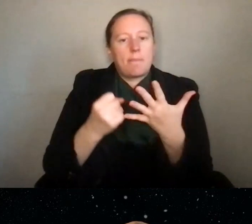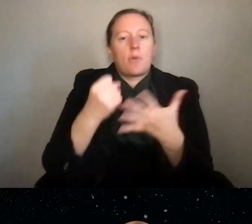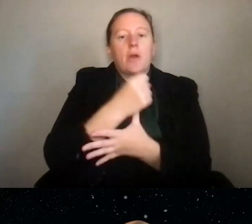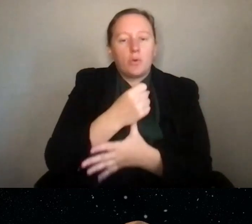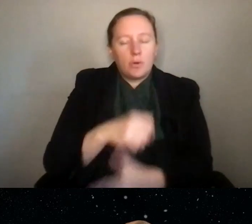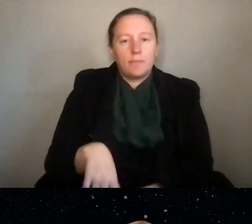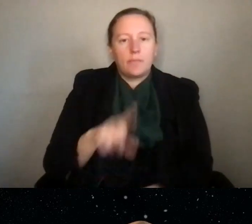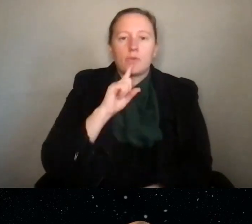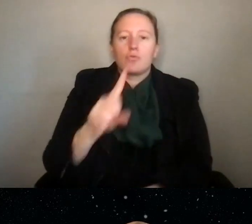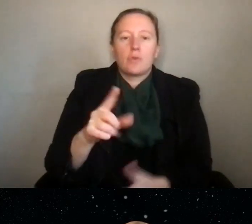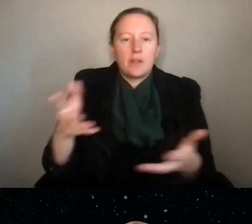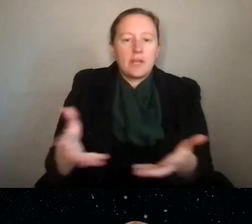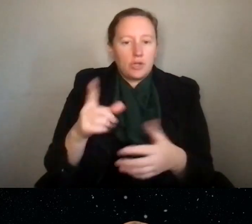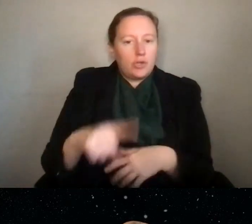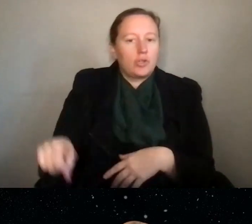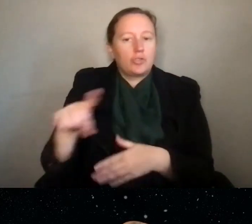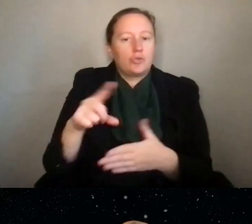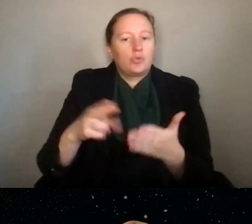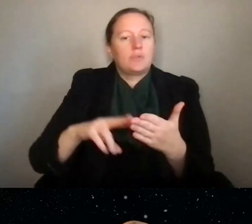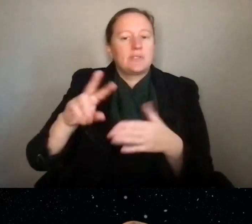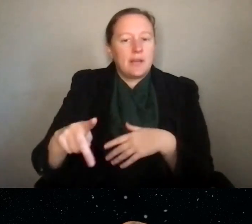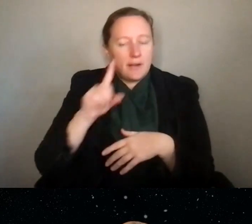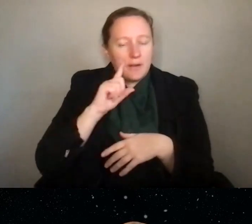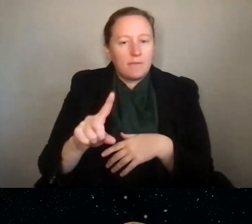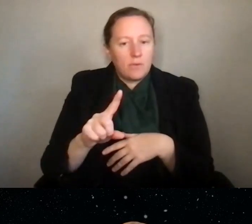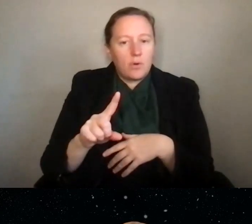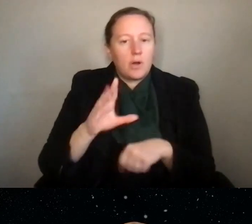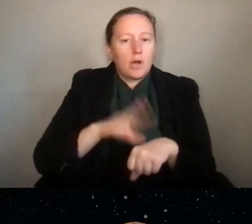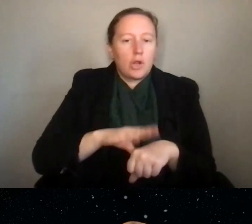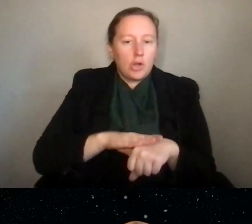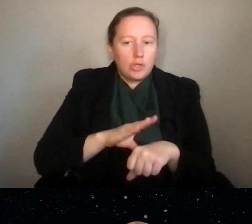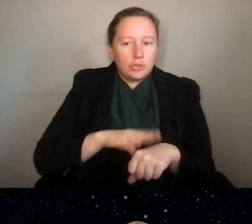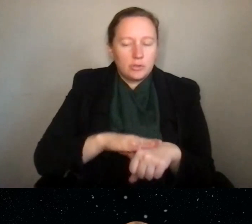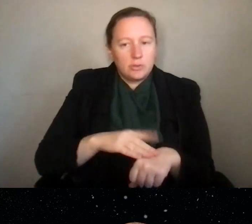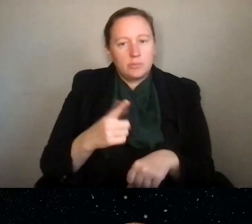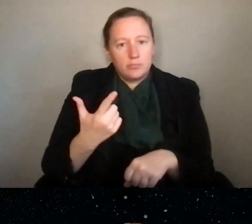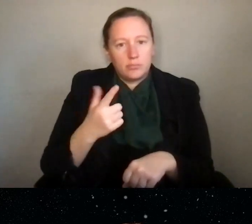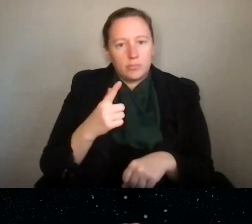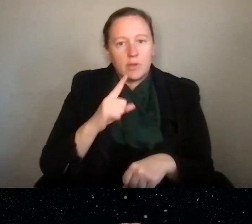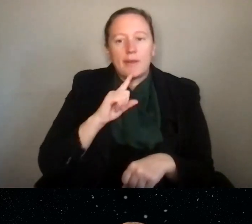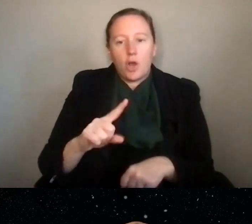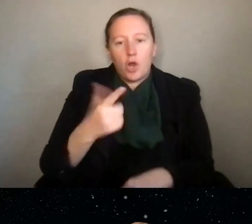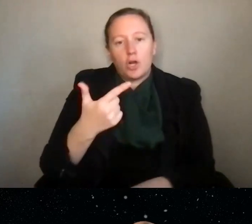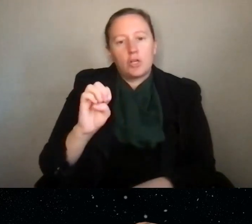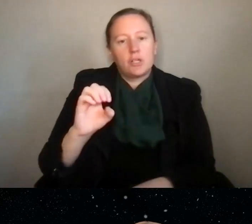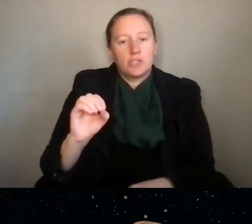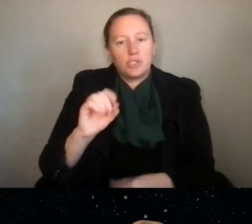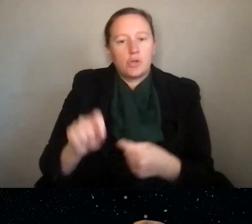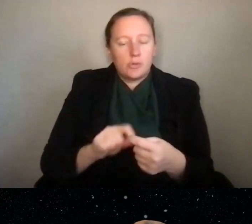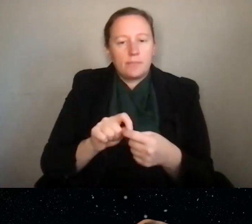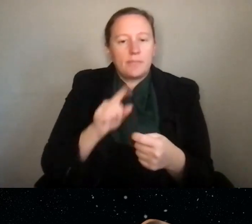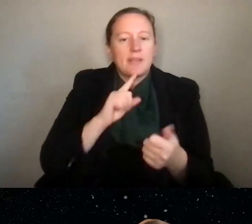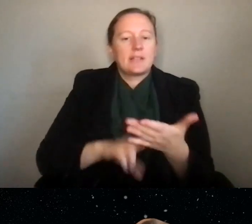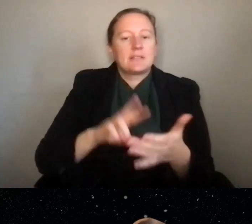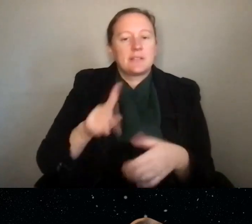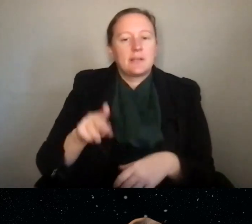So I really encourage folks to sign up for the alerts that are really that are geospecific. You can sign up for